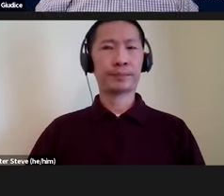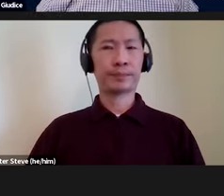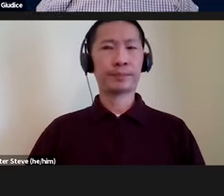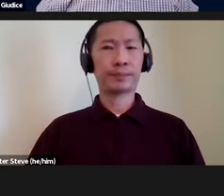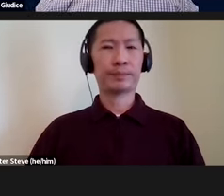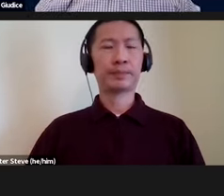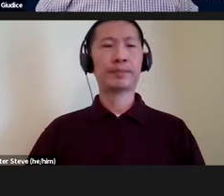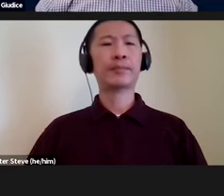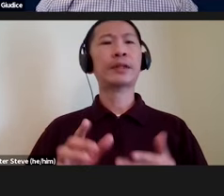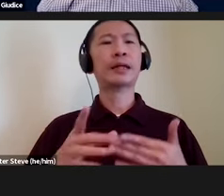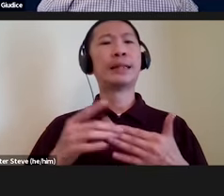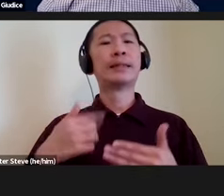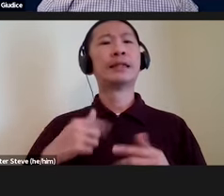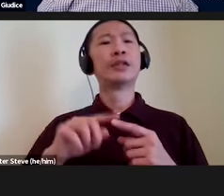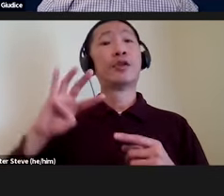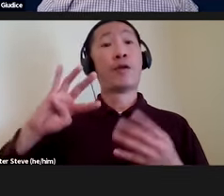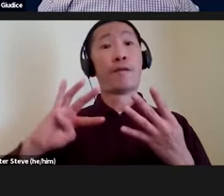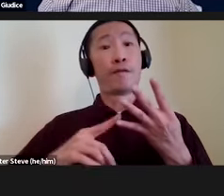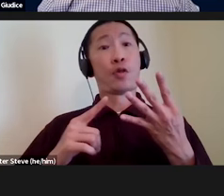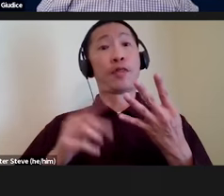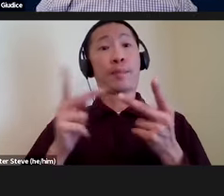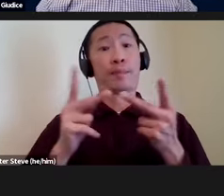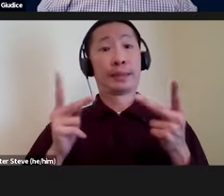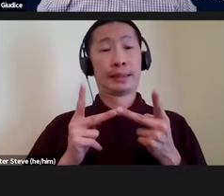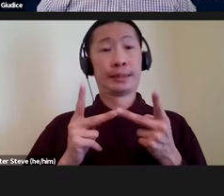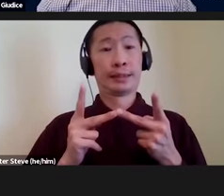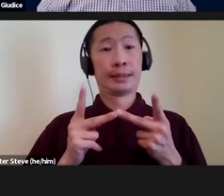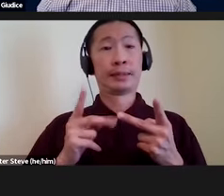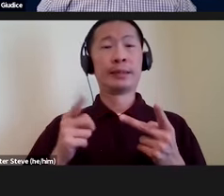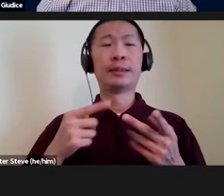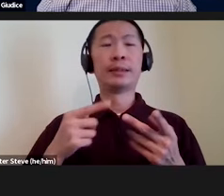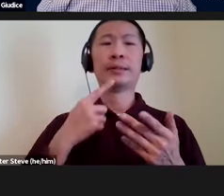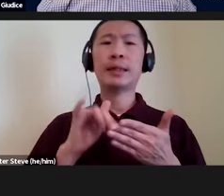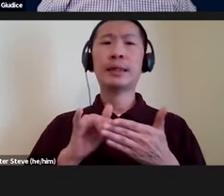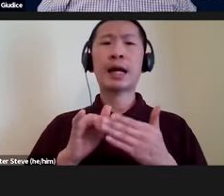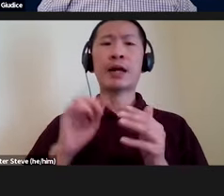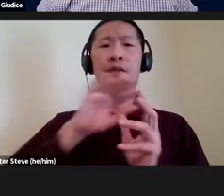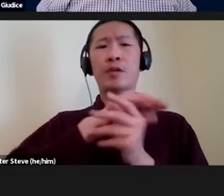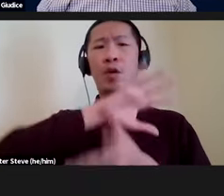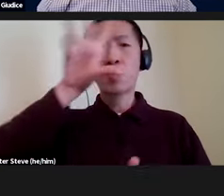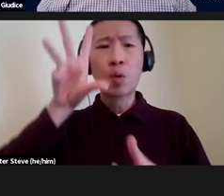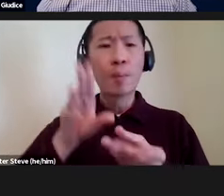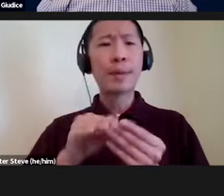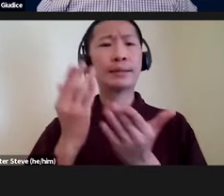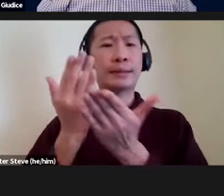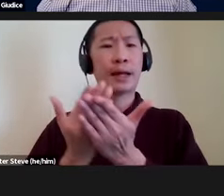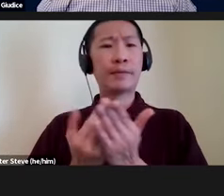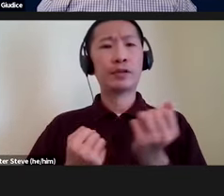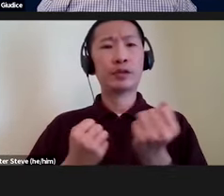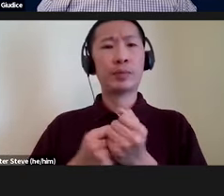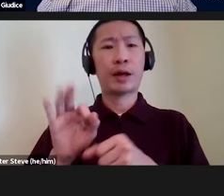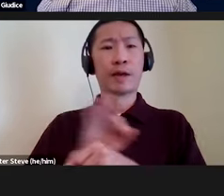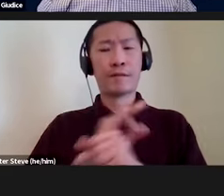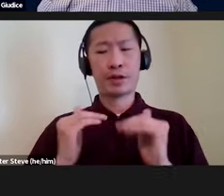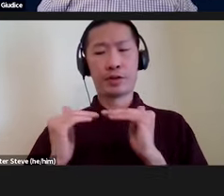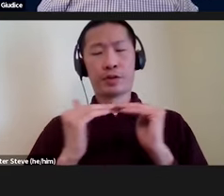But this brings us to our fourth position, and position four argues that the robust evidence supporting functional equivalence that